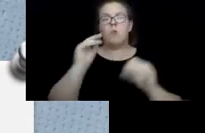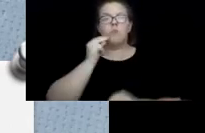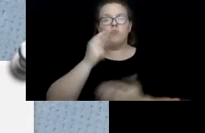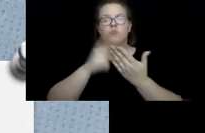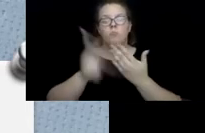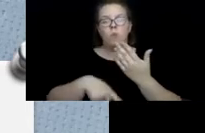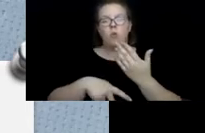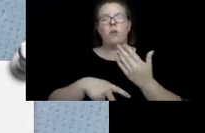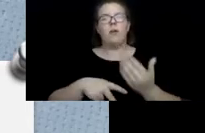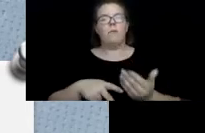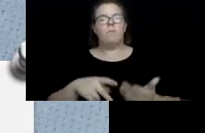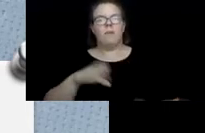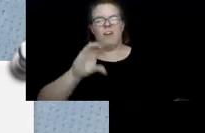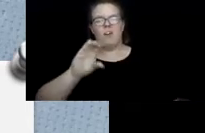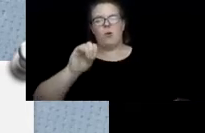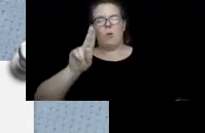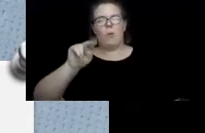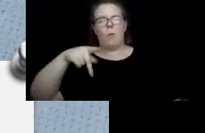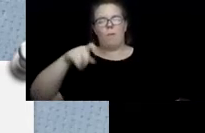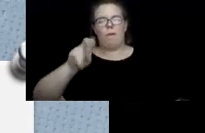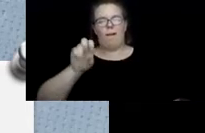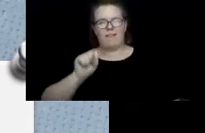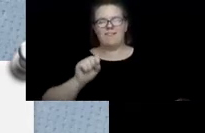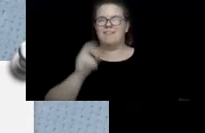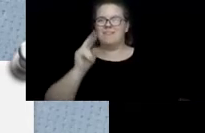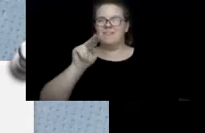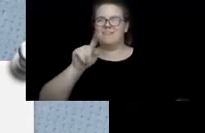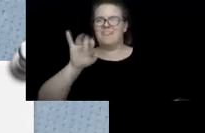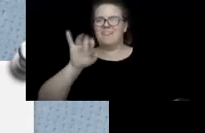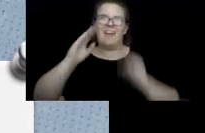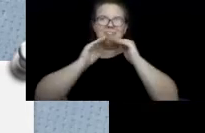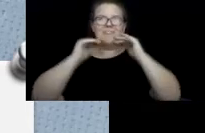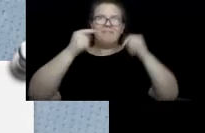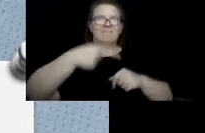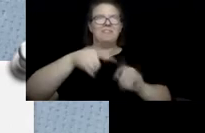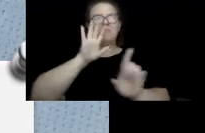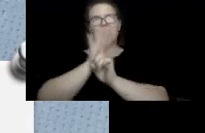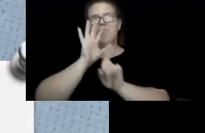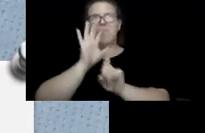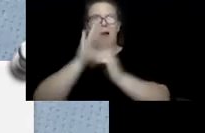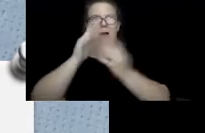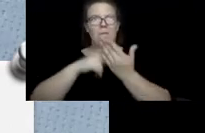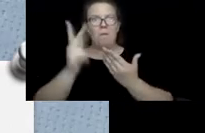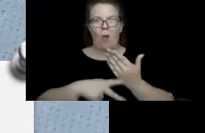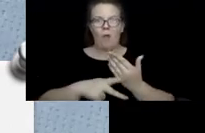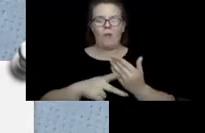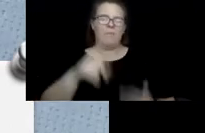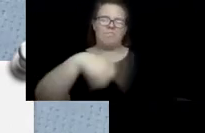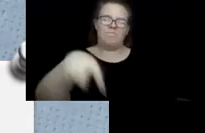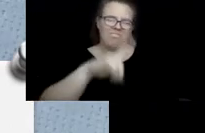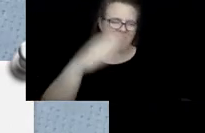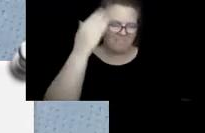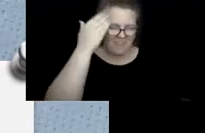And Natalie is smiling right here, so she can attach to the extremely popular program. Those of you in the Office for Aging know that as well.